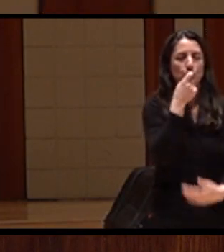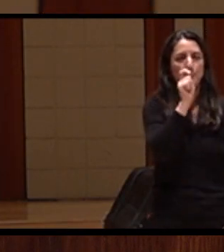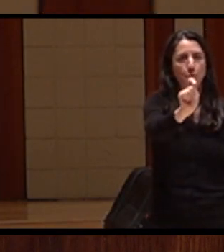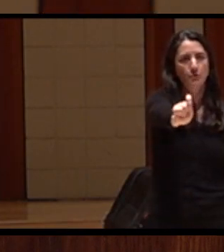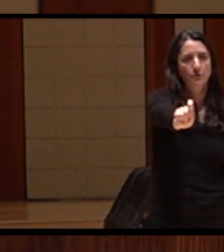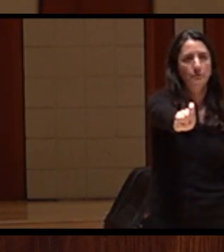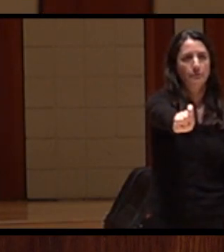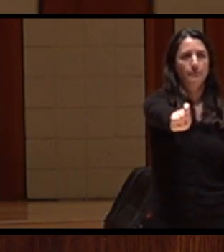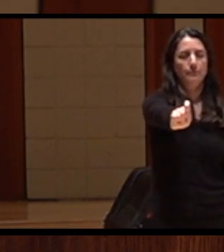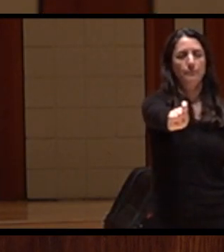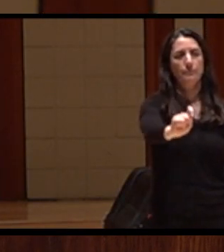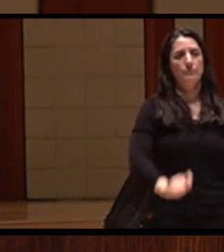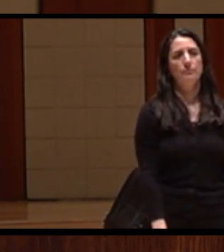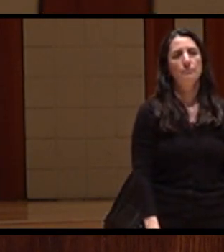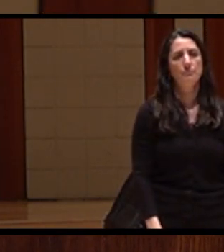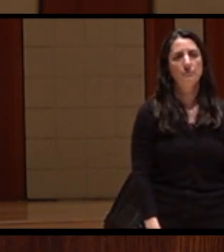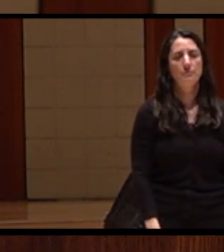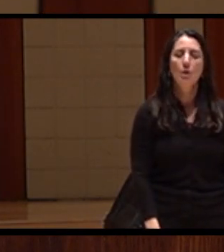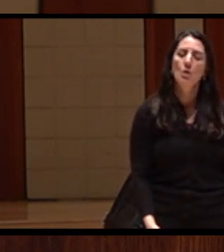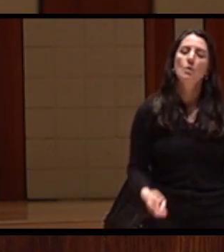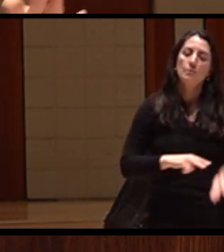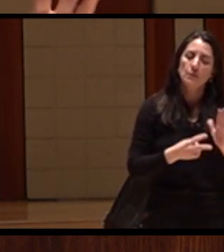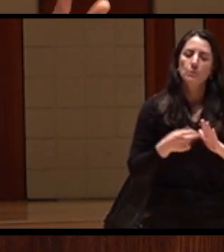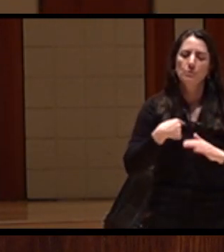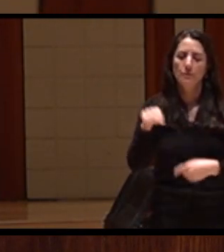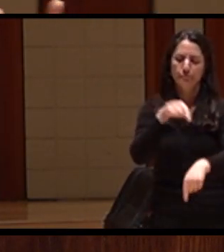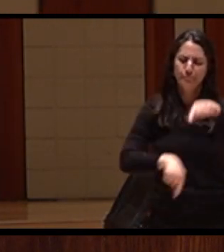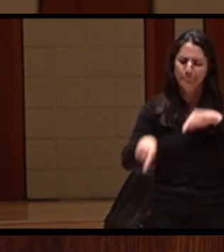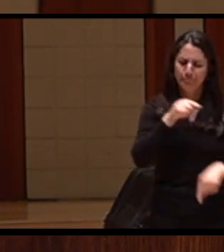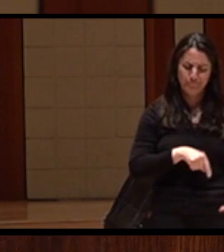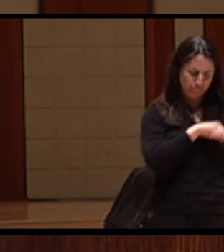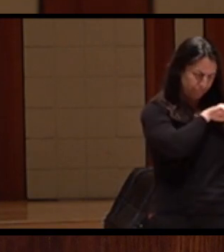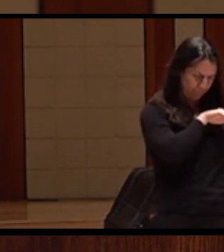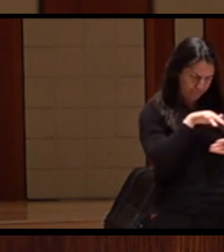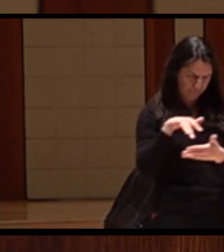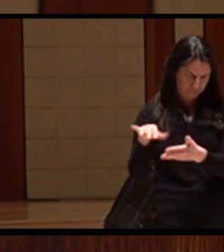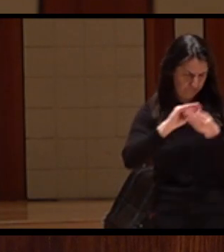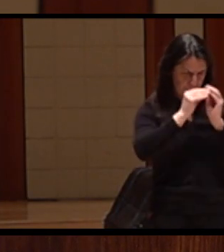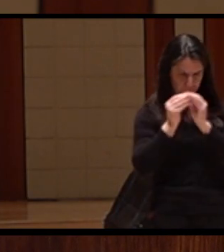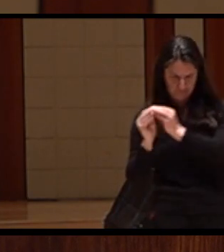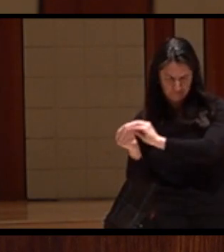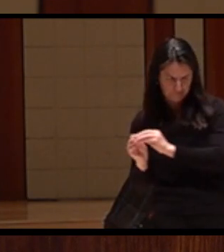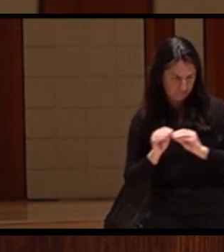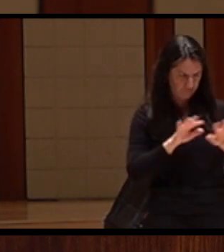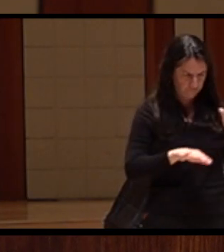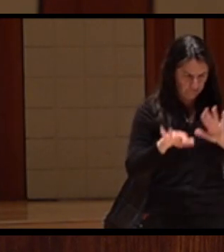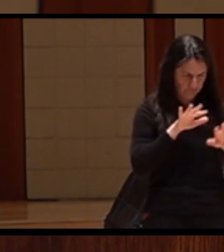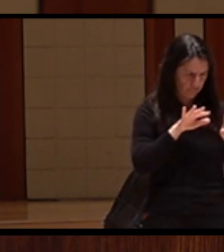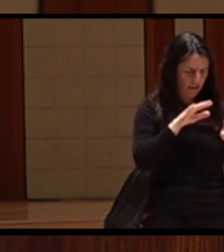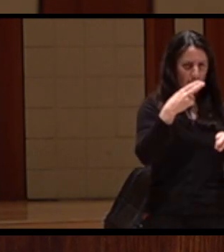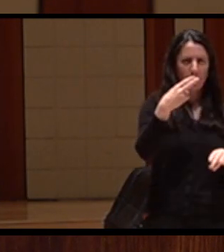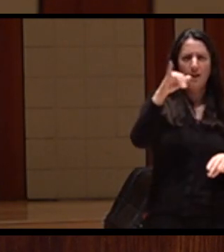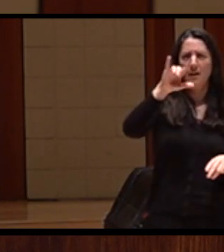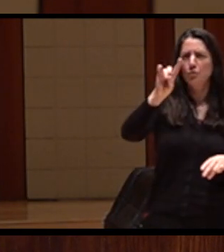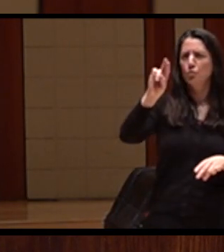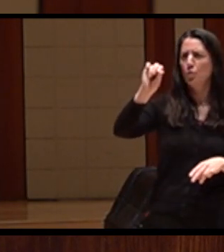go back and look at the natural hydrograph of the river and make sure our water management is more consistent with that.